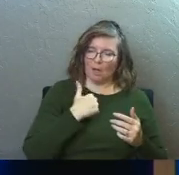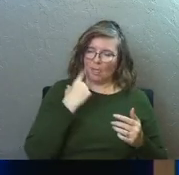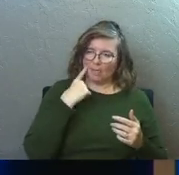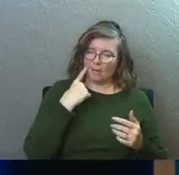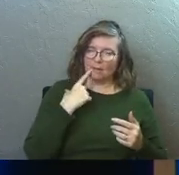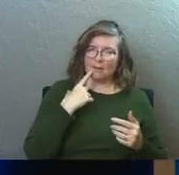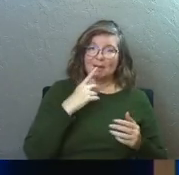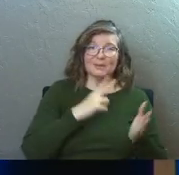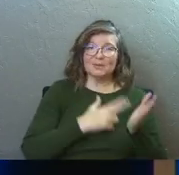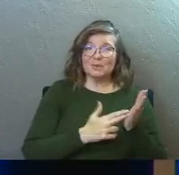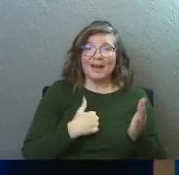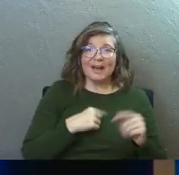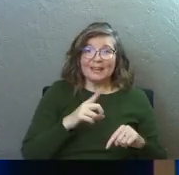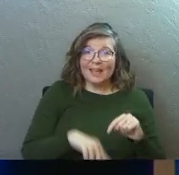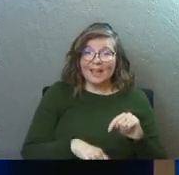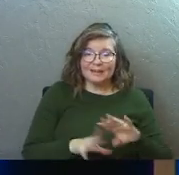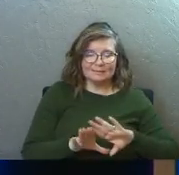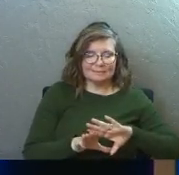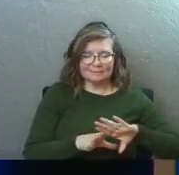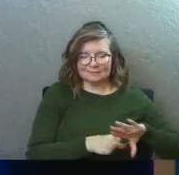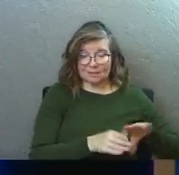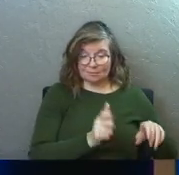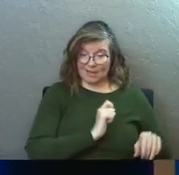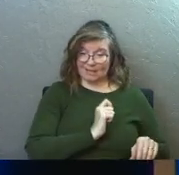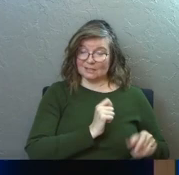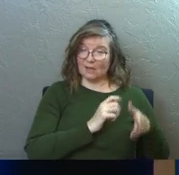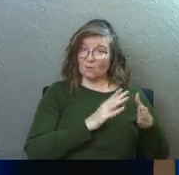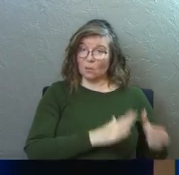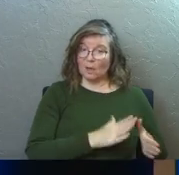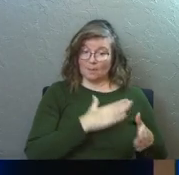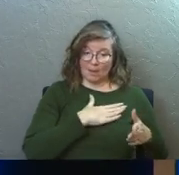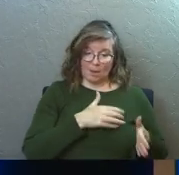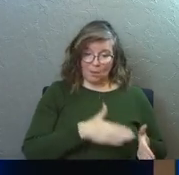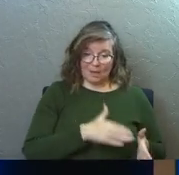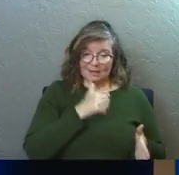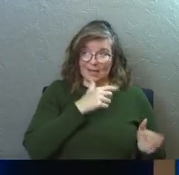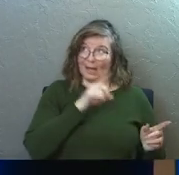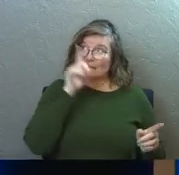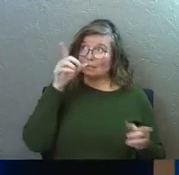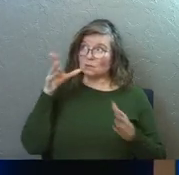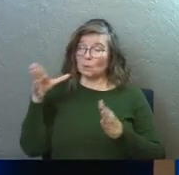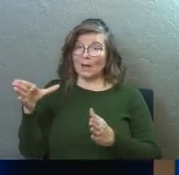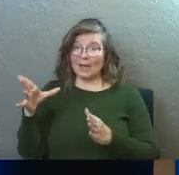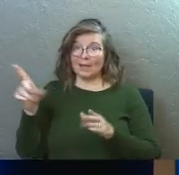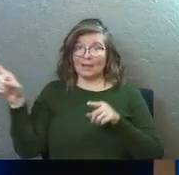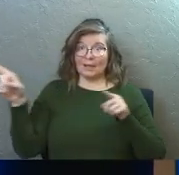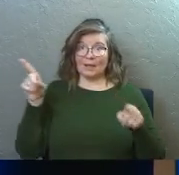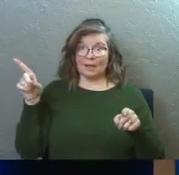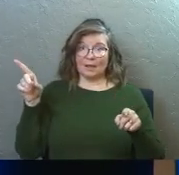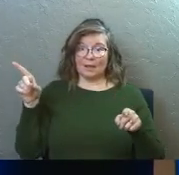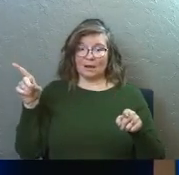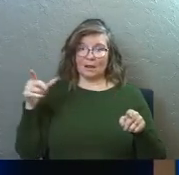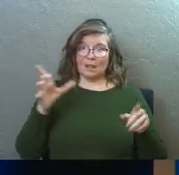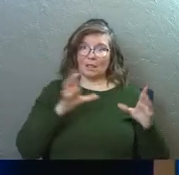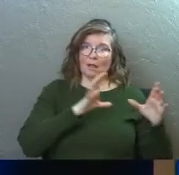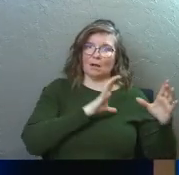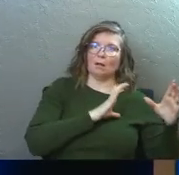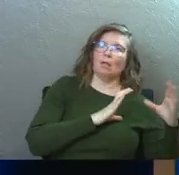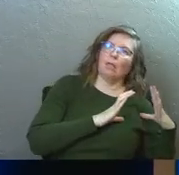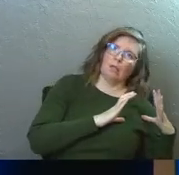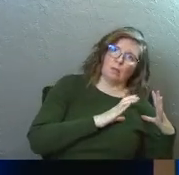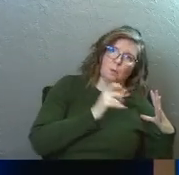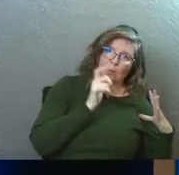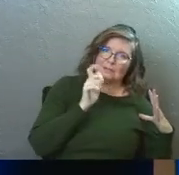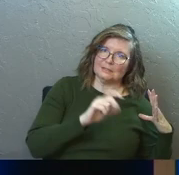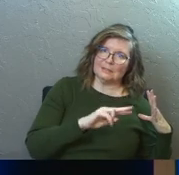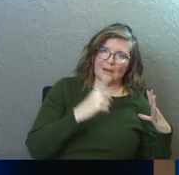I can't. And when I try to do that my way, when I try to live life my way and not the way he's called me to, I'm carrying a burden that was never intended